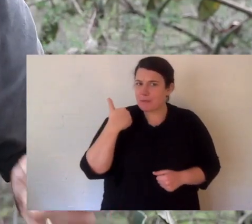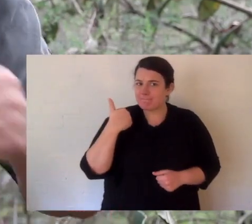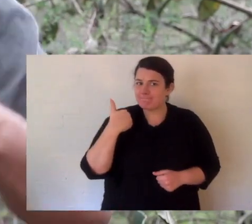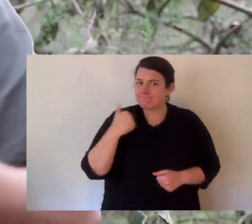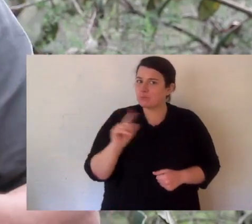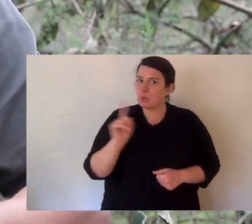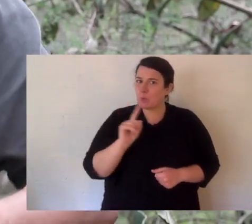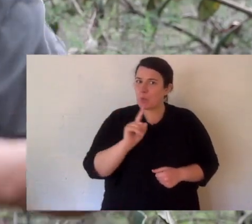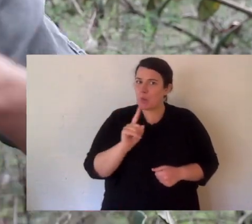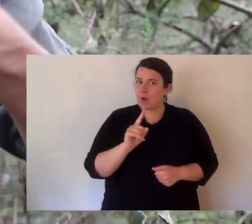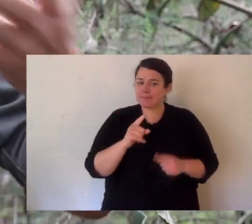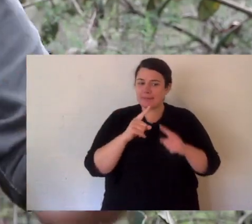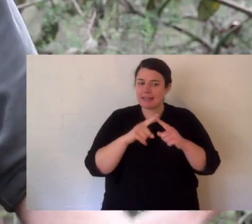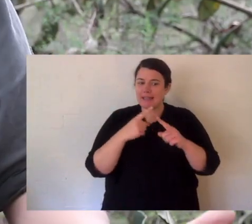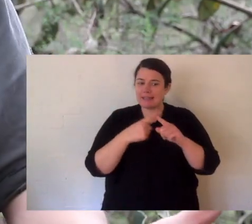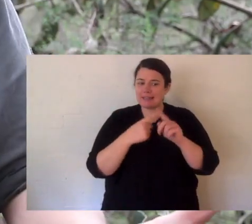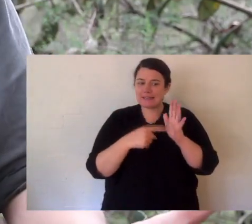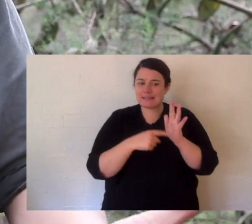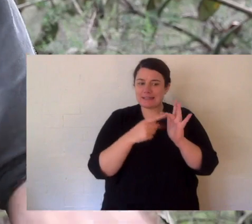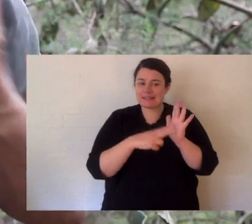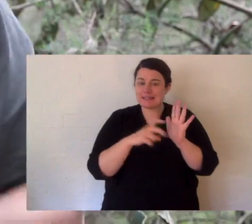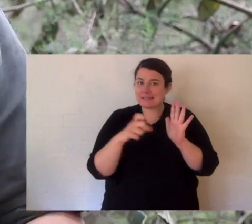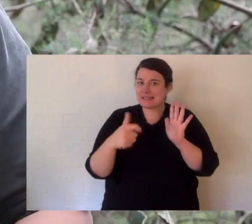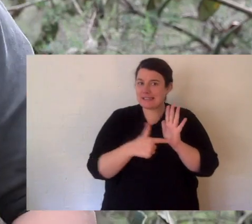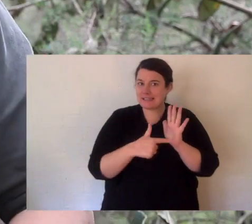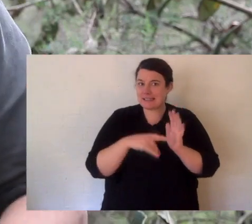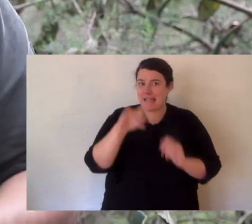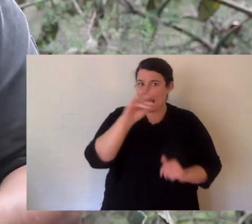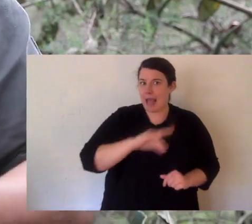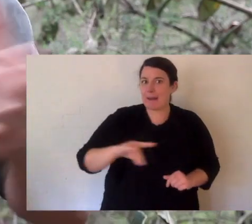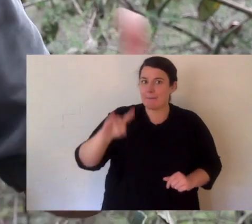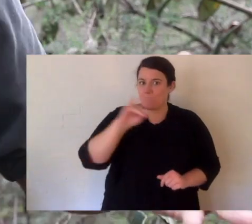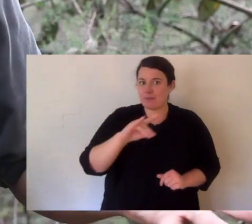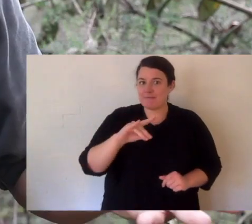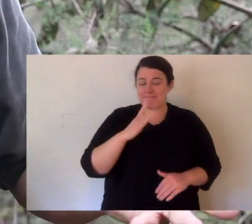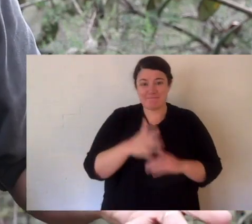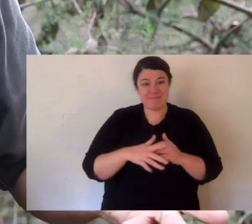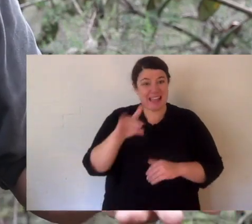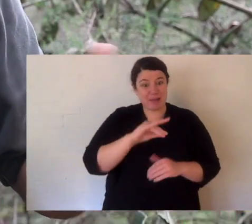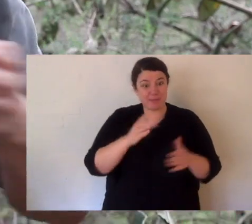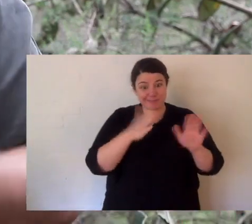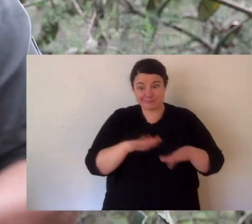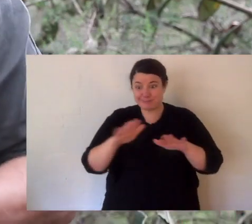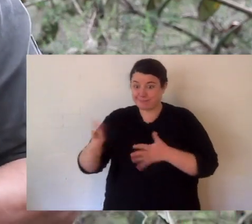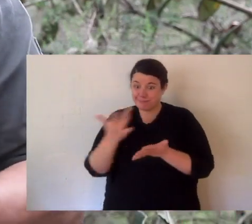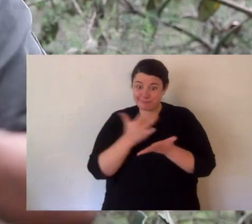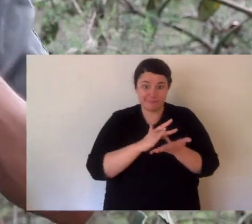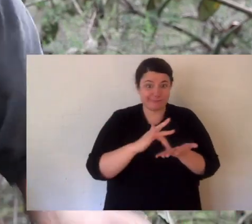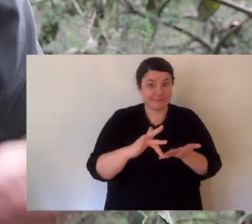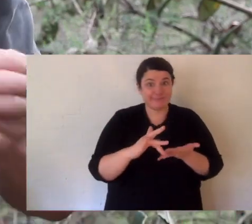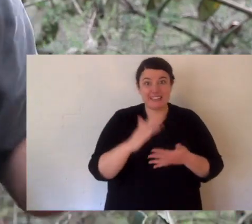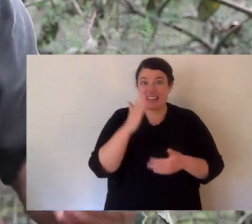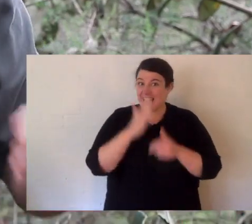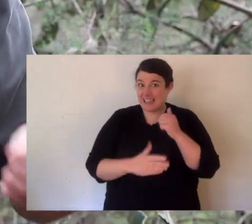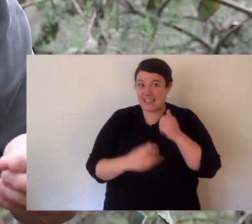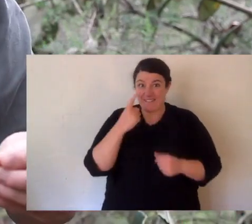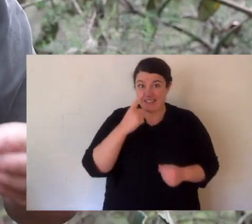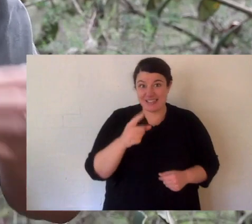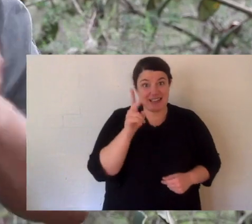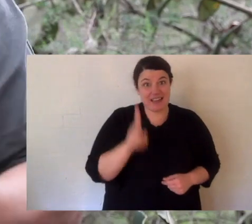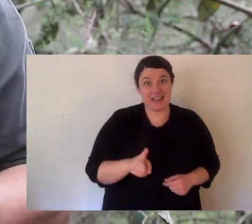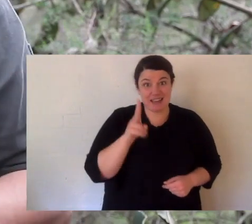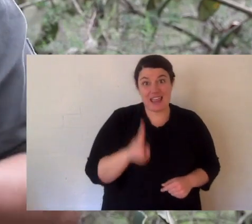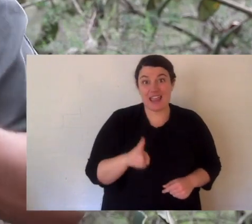and it's an extinct species. Now that's a species that's been wiped off the face of the earth and will likely never be seen again.